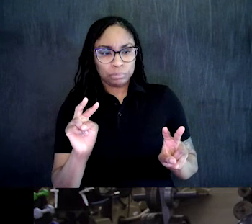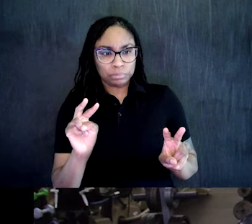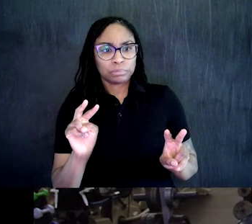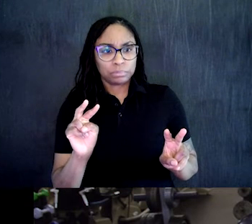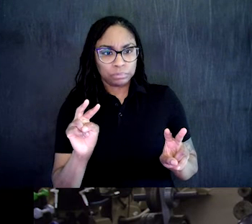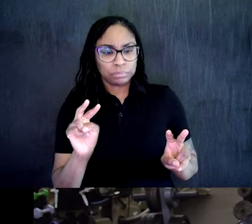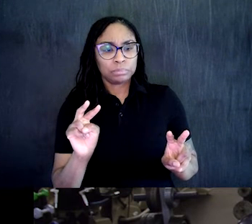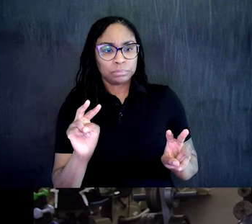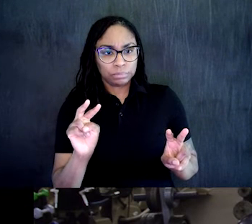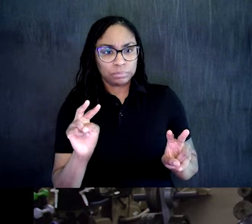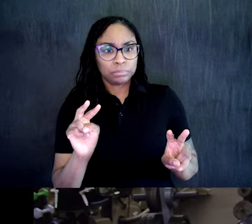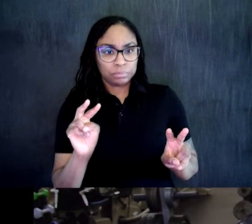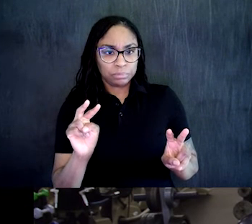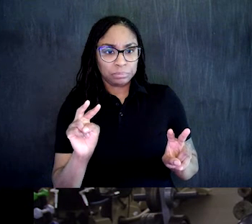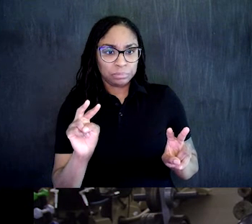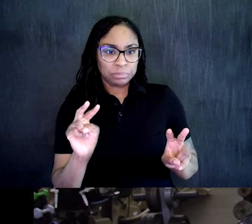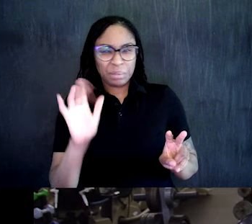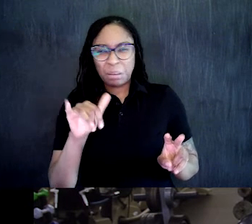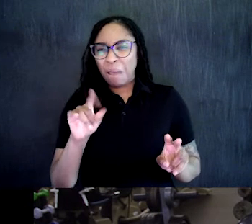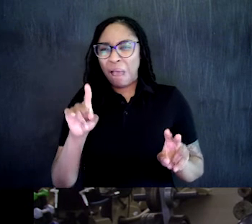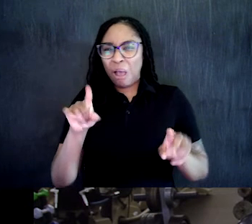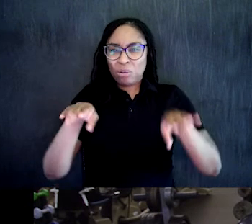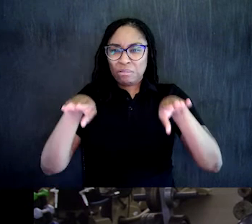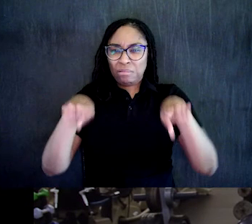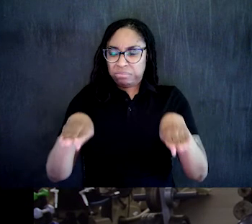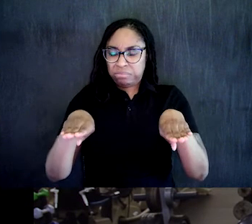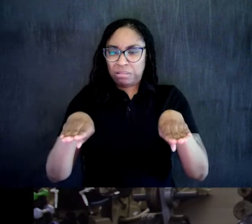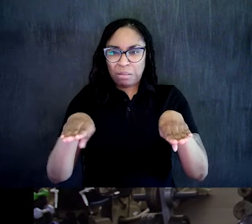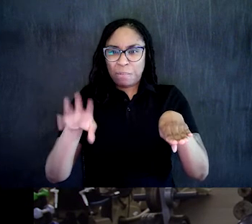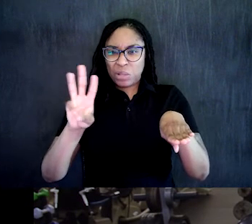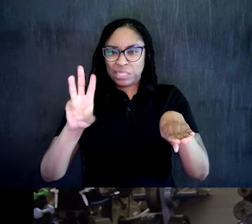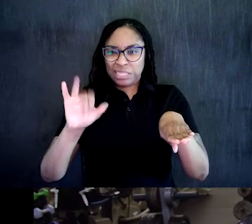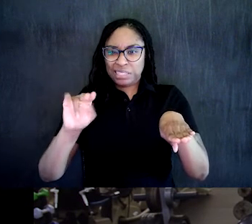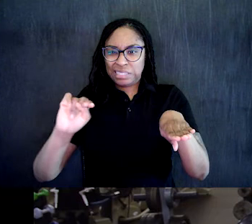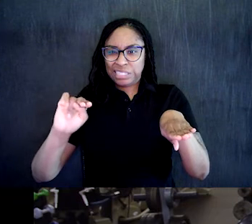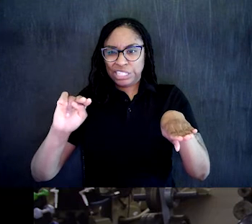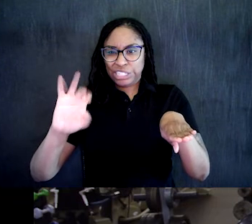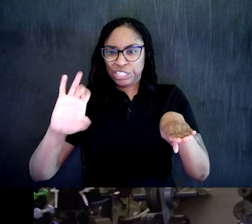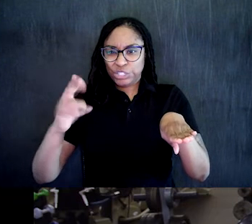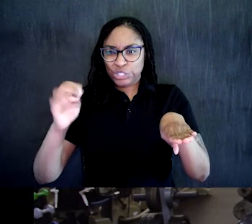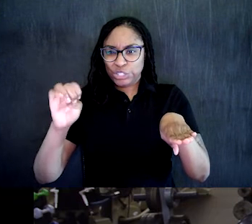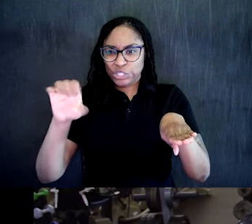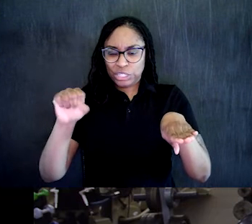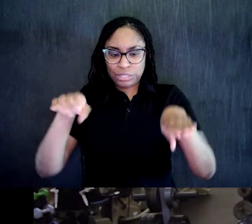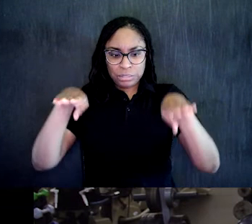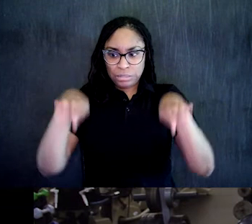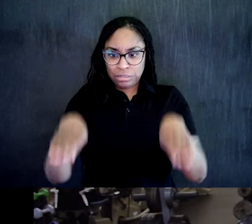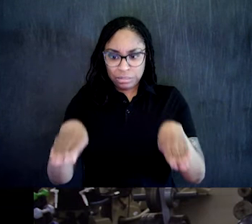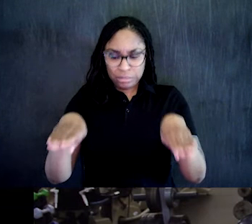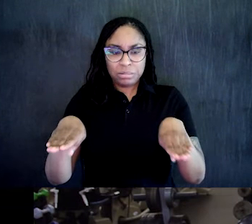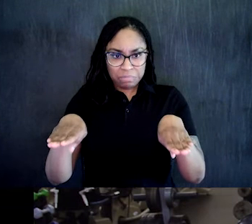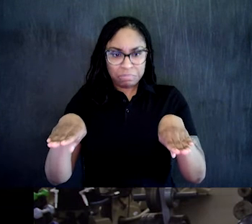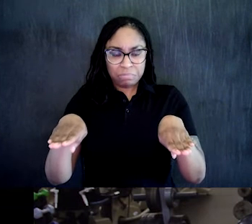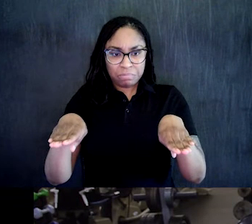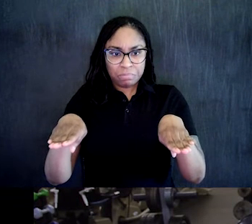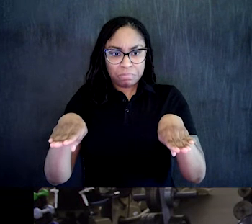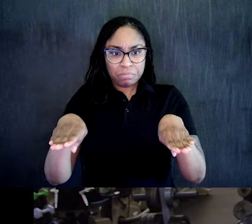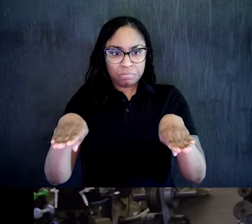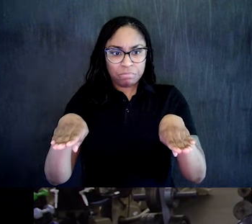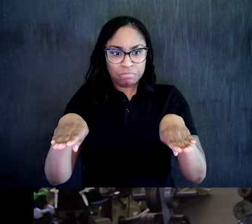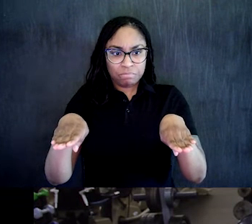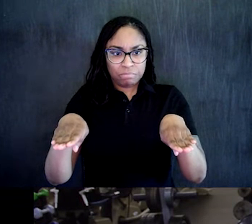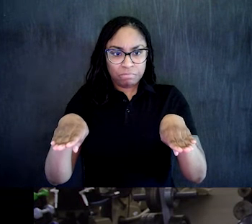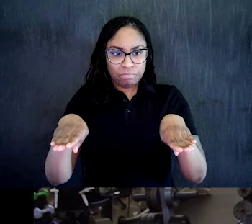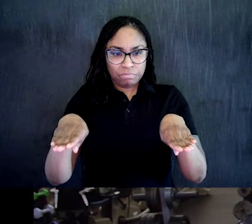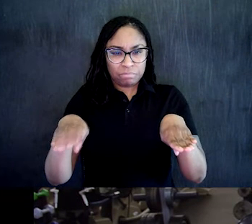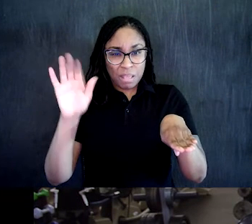there. Already feeling it. Good. One more. Nice. Alright. Same thing on the other side.